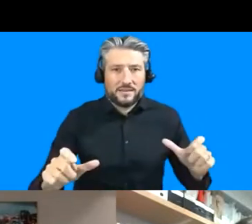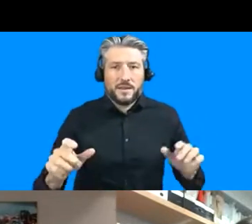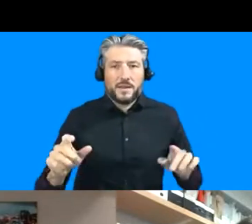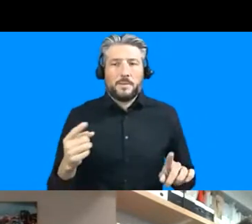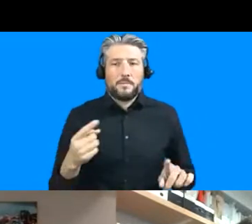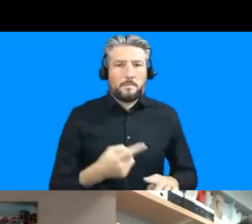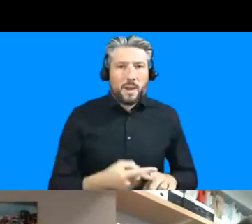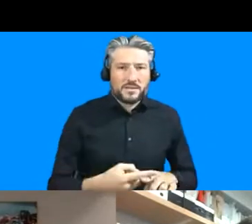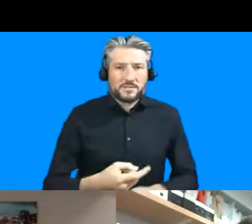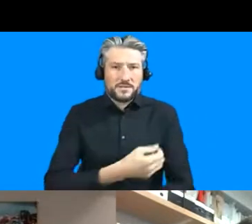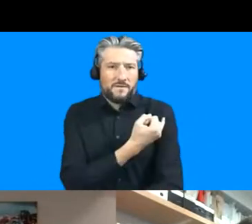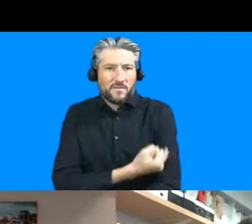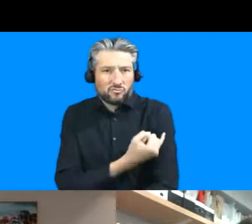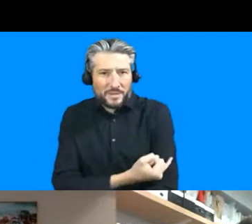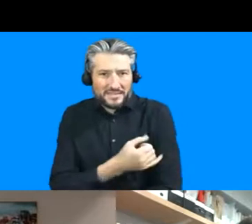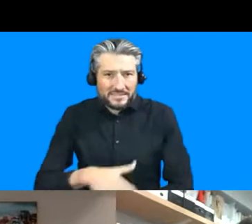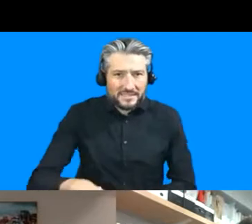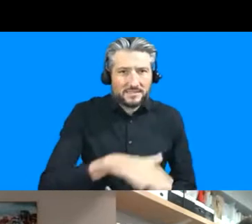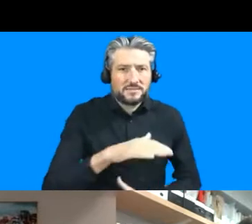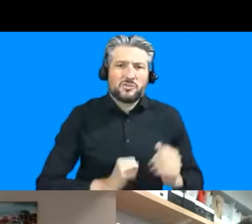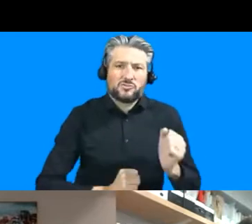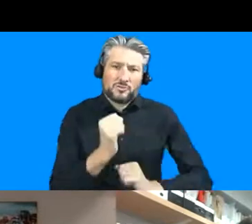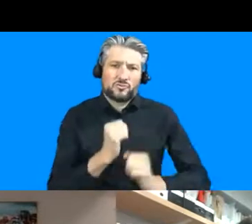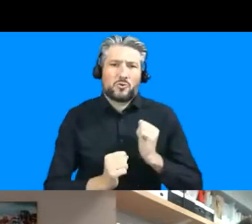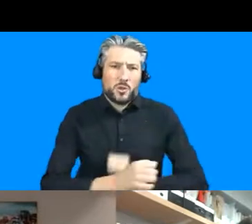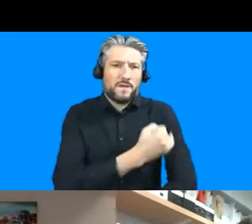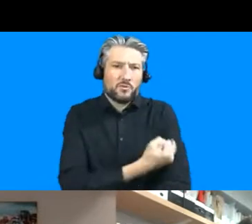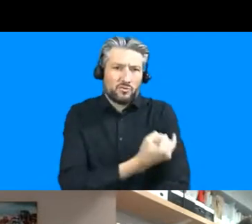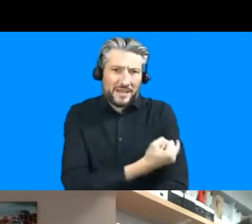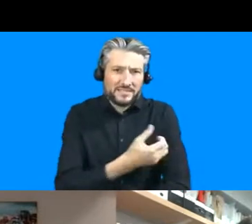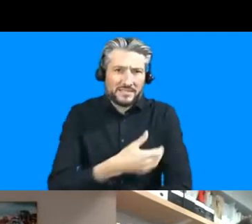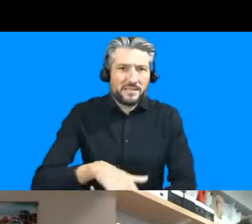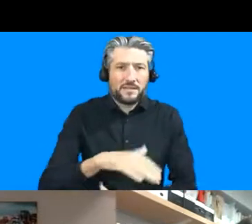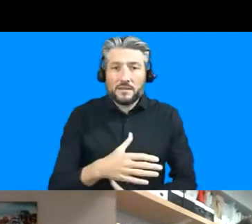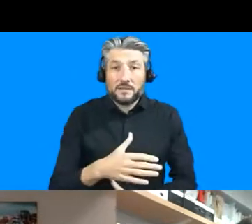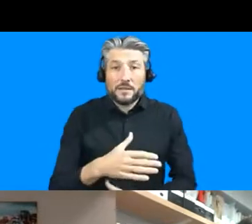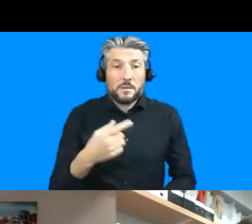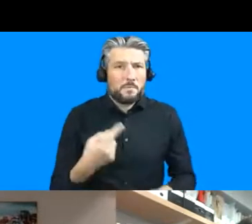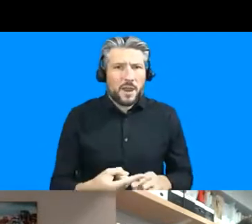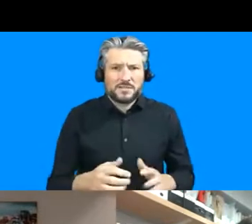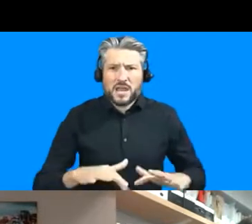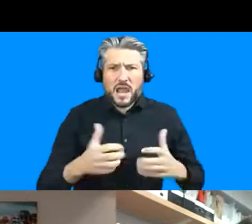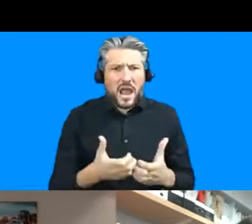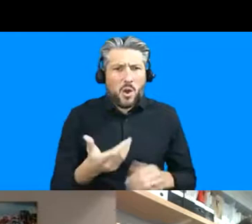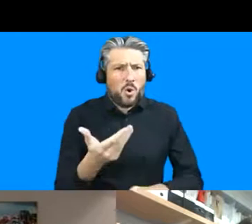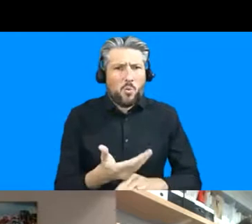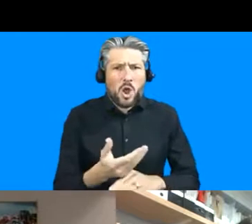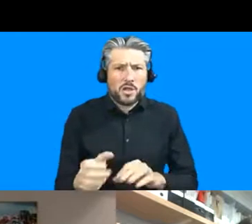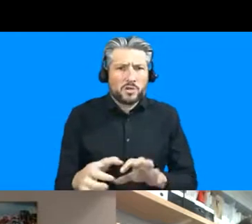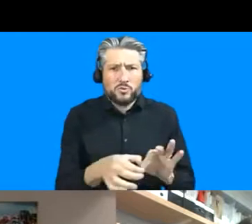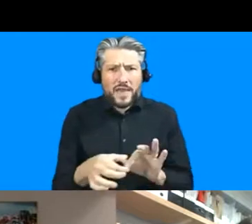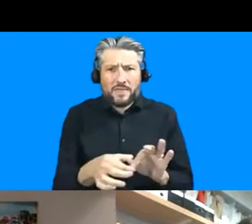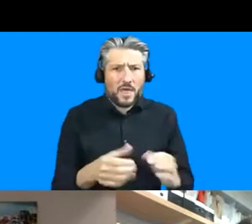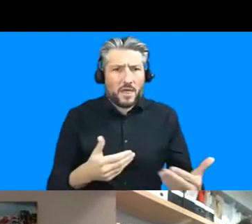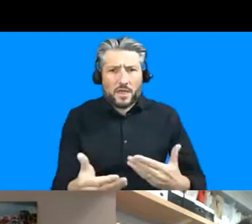vulnerabilities that i talked about um but it also harms people's ability to work together to address those vulnerabilities and it damages kind of cohesion